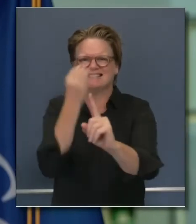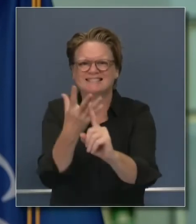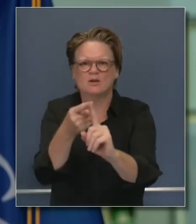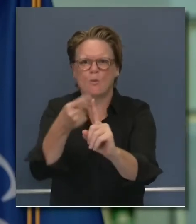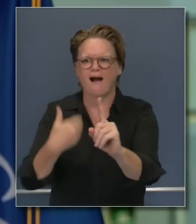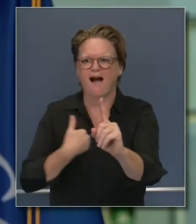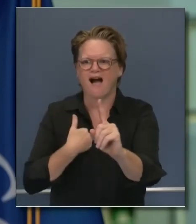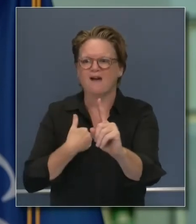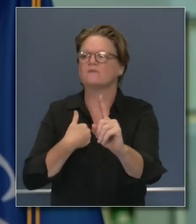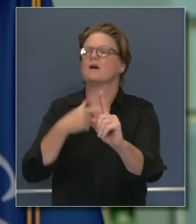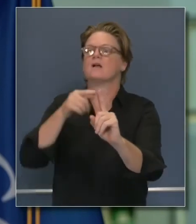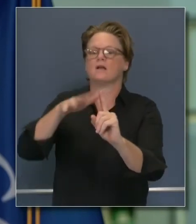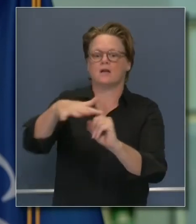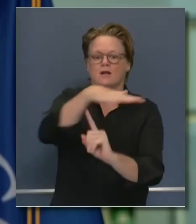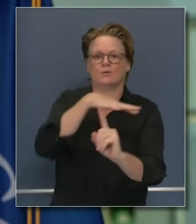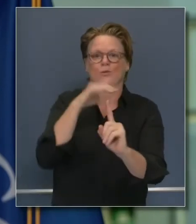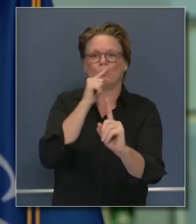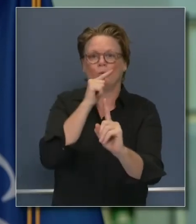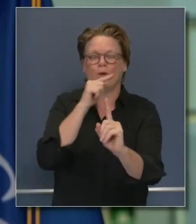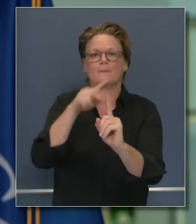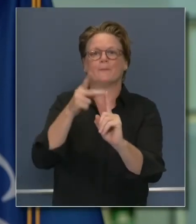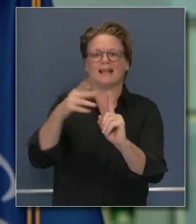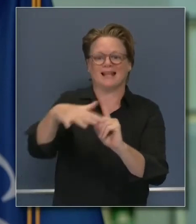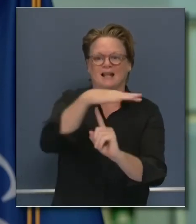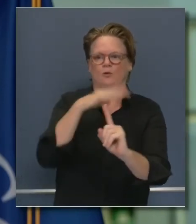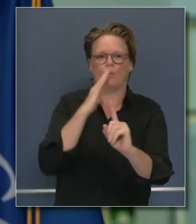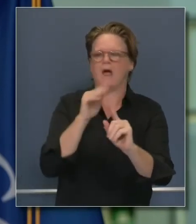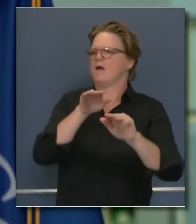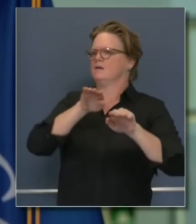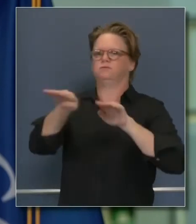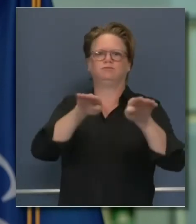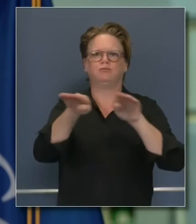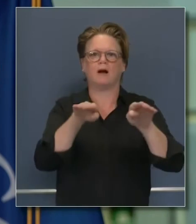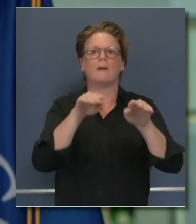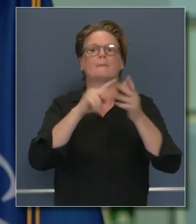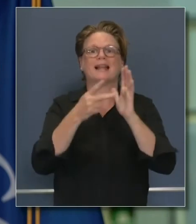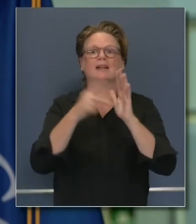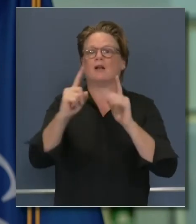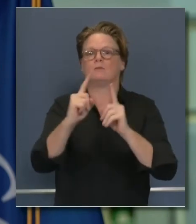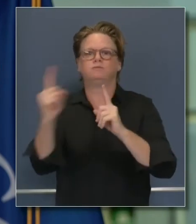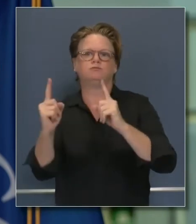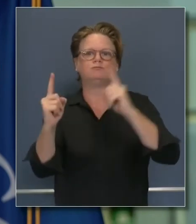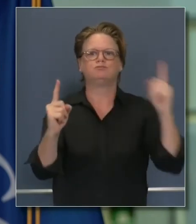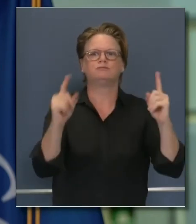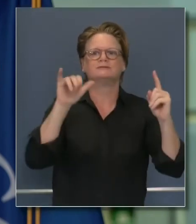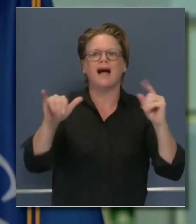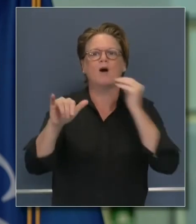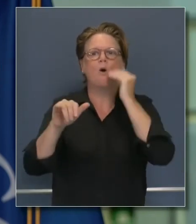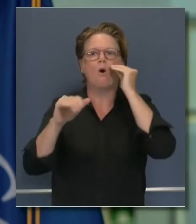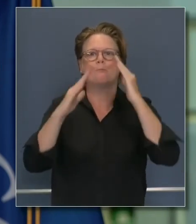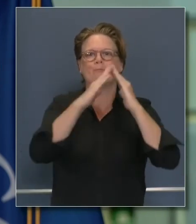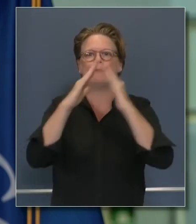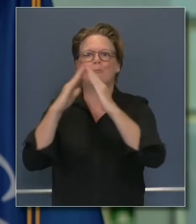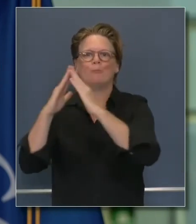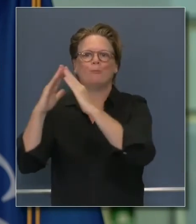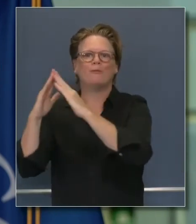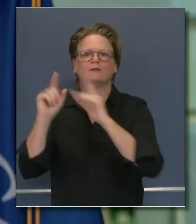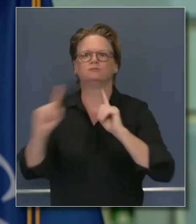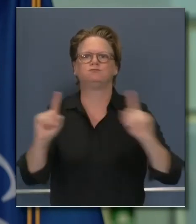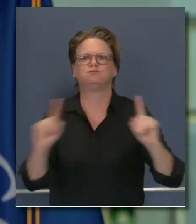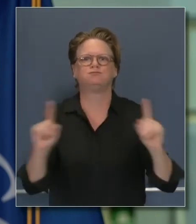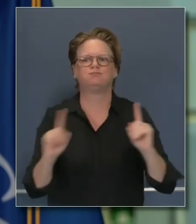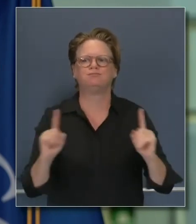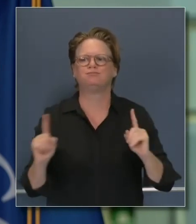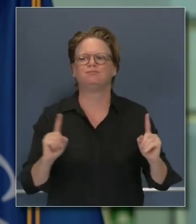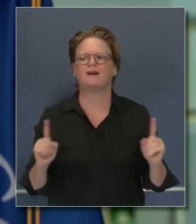to those that they're around. So we believe that this ability to identify cases earlier,